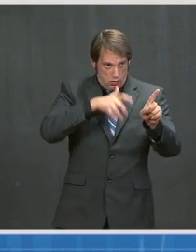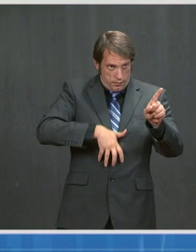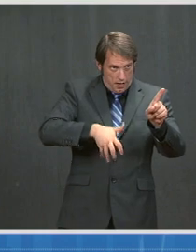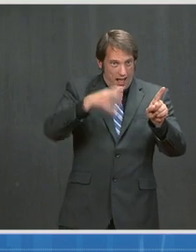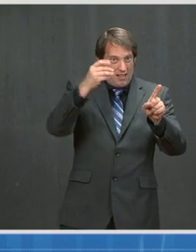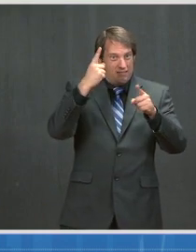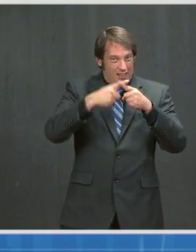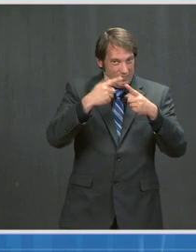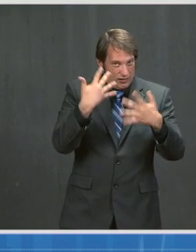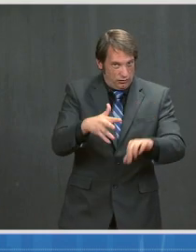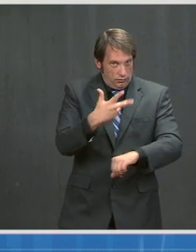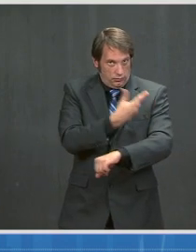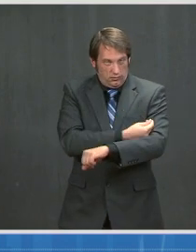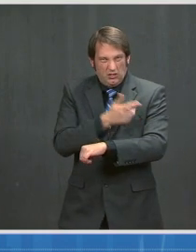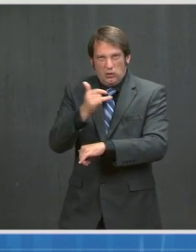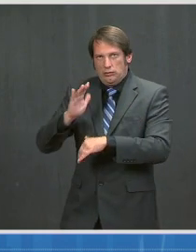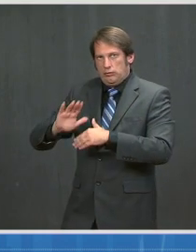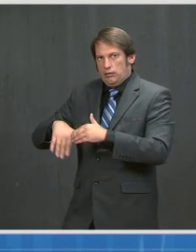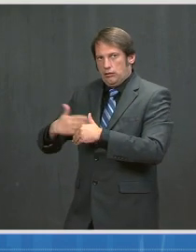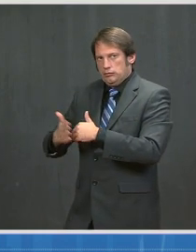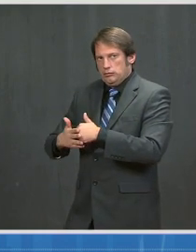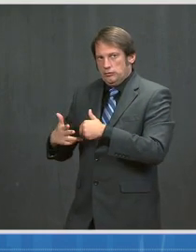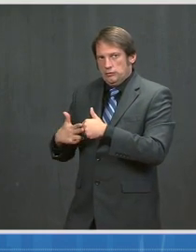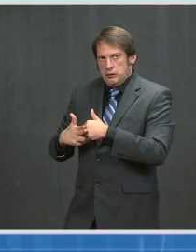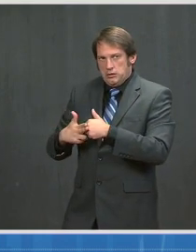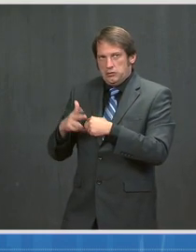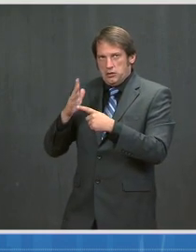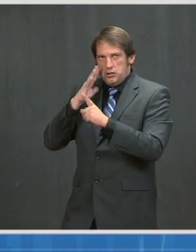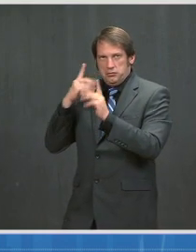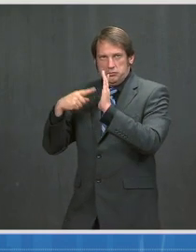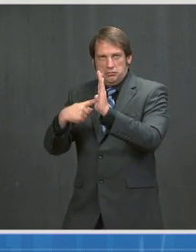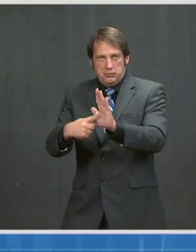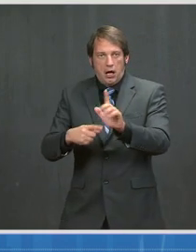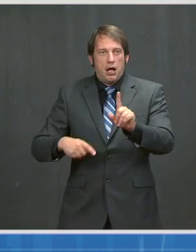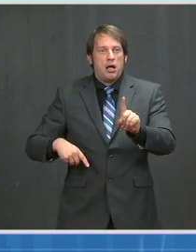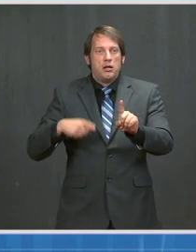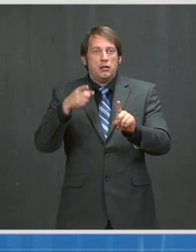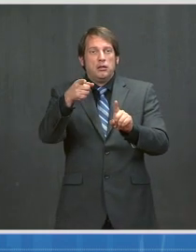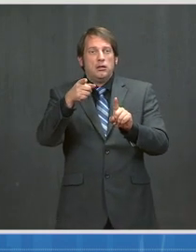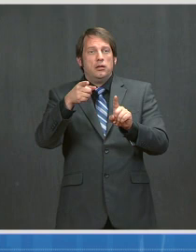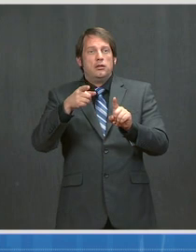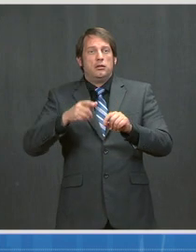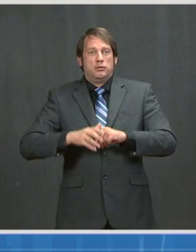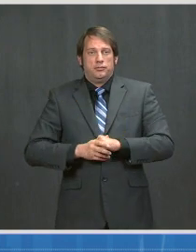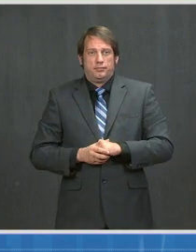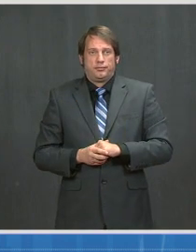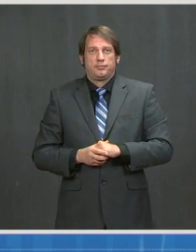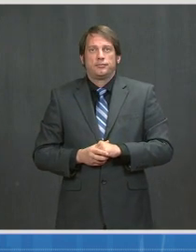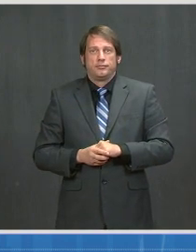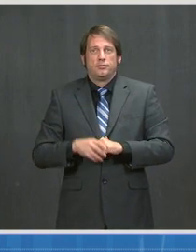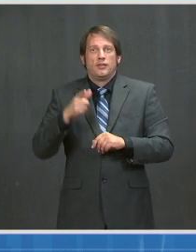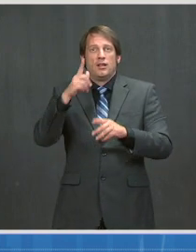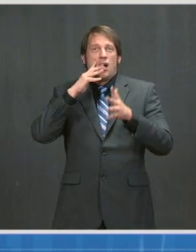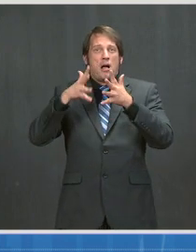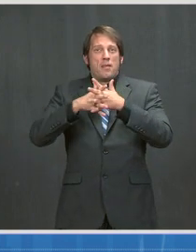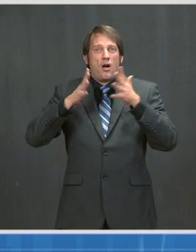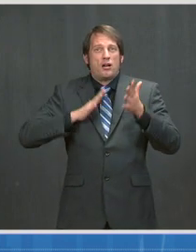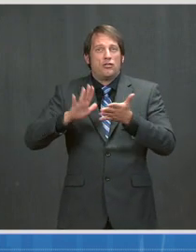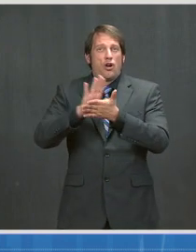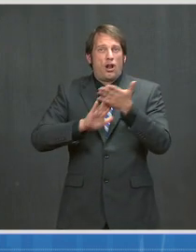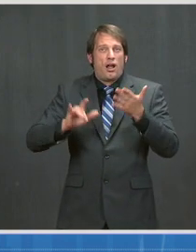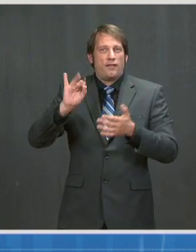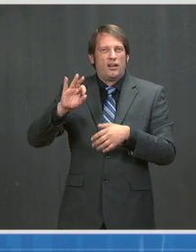If you look at the recommendation from the American College of Estetrics and Gynecology, although they don't specifically